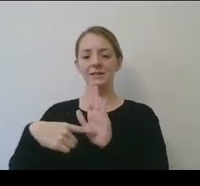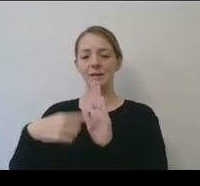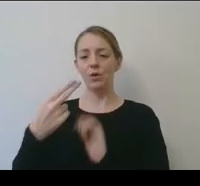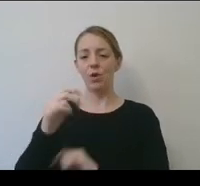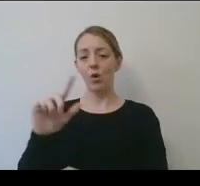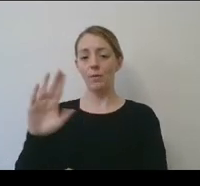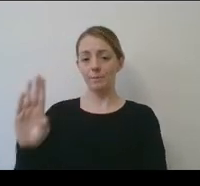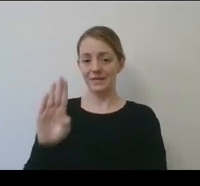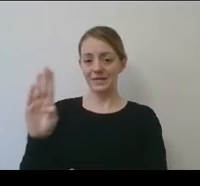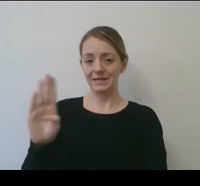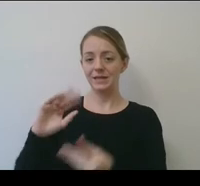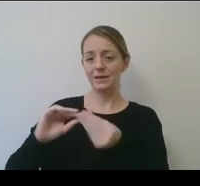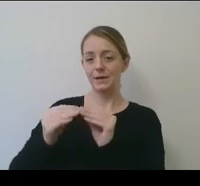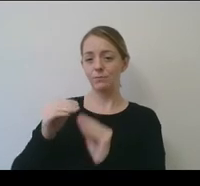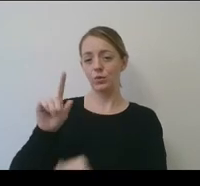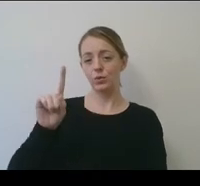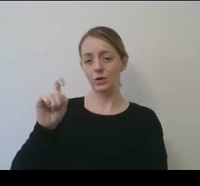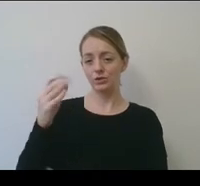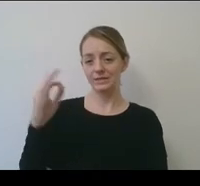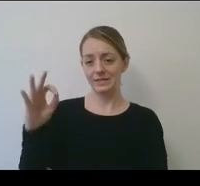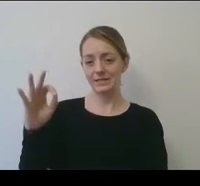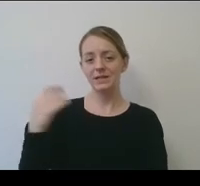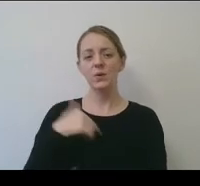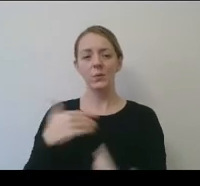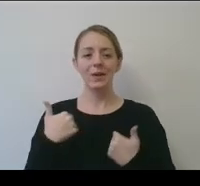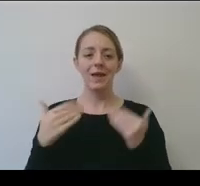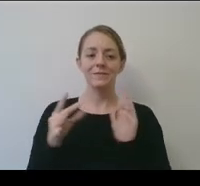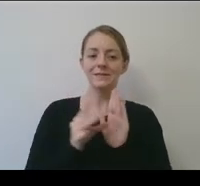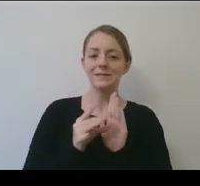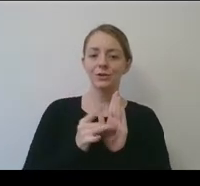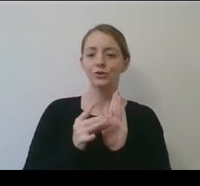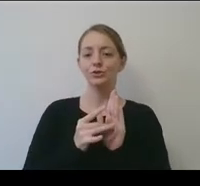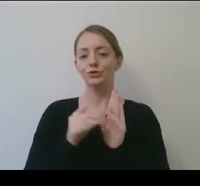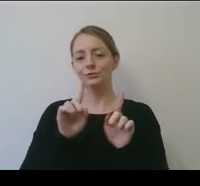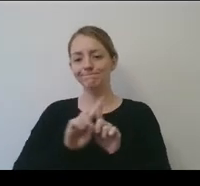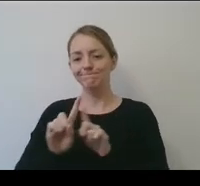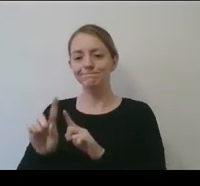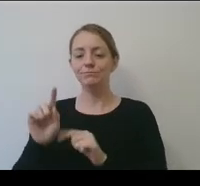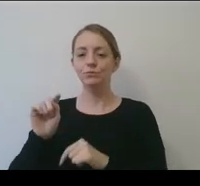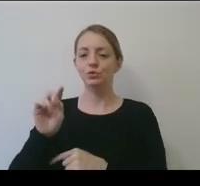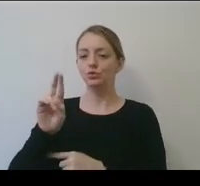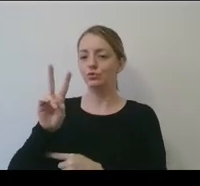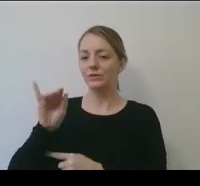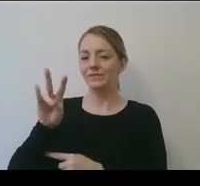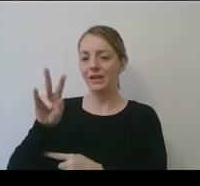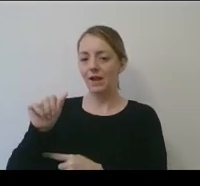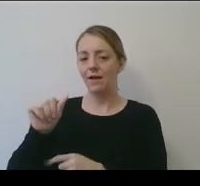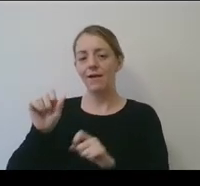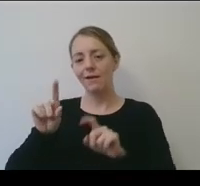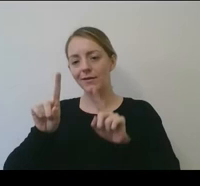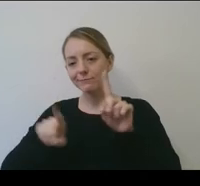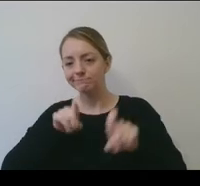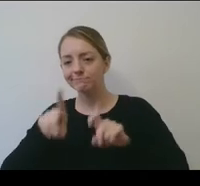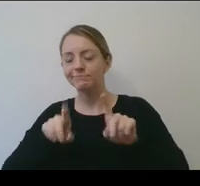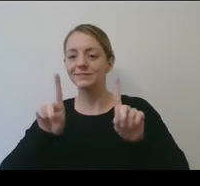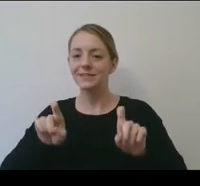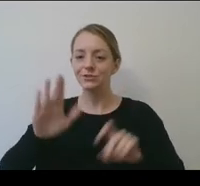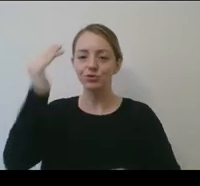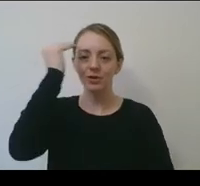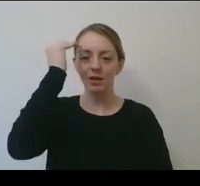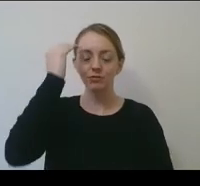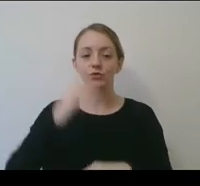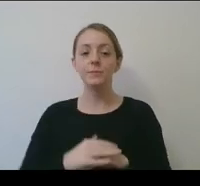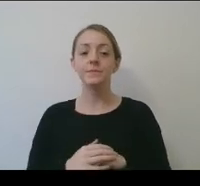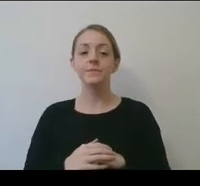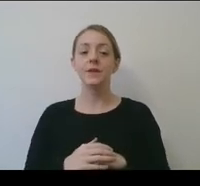stickers and t-shirts there. a little bit of Title IX trivia, because you can test your knowledge. We also will have available